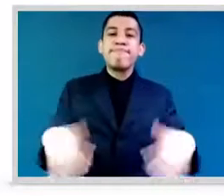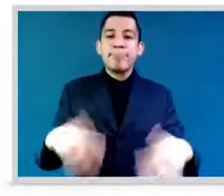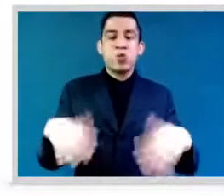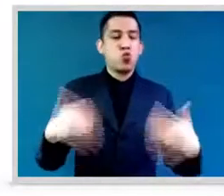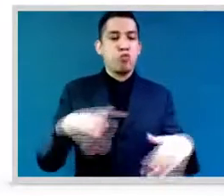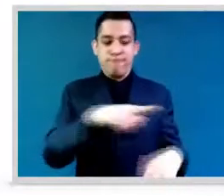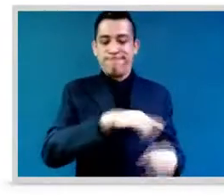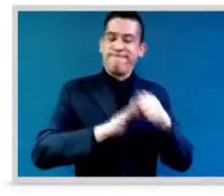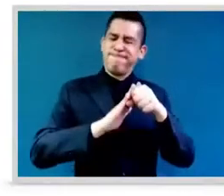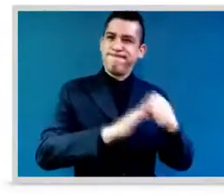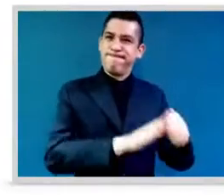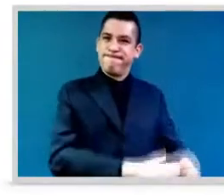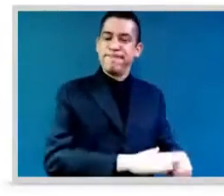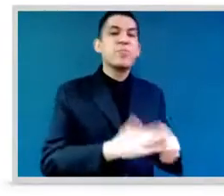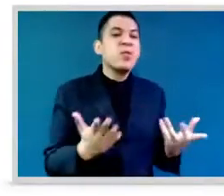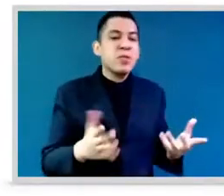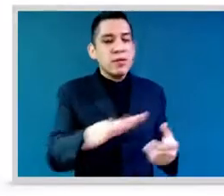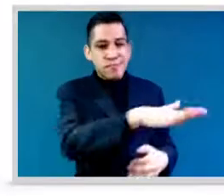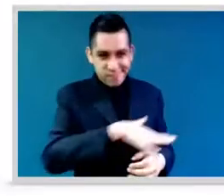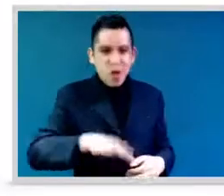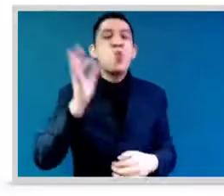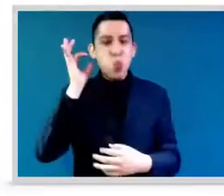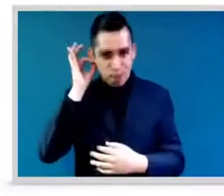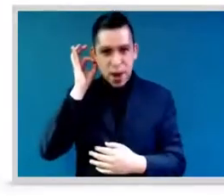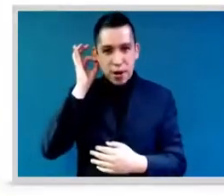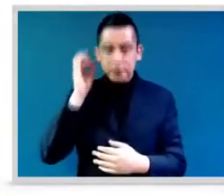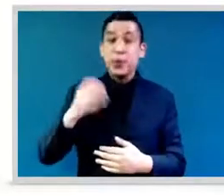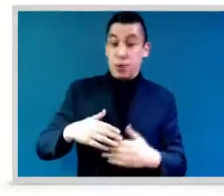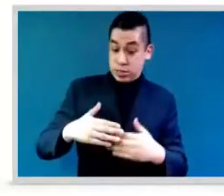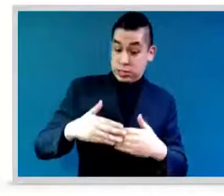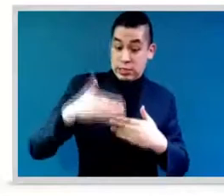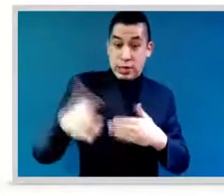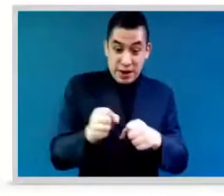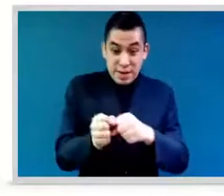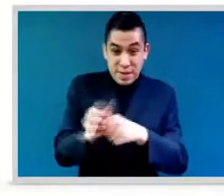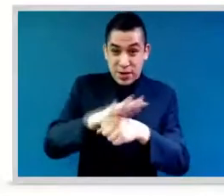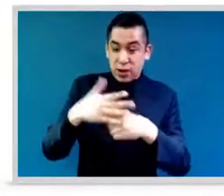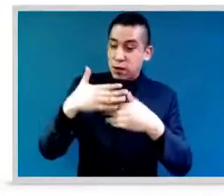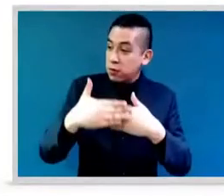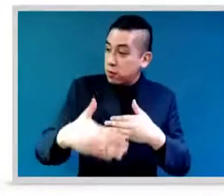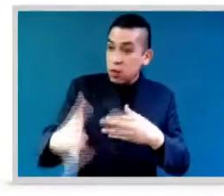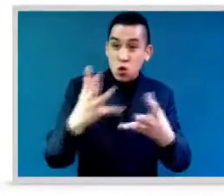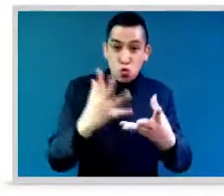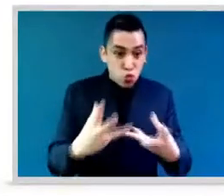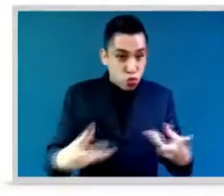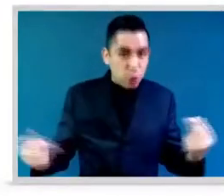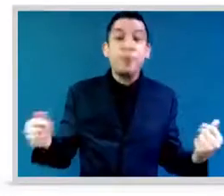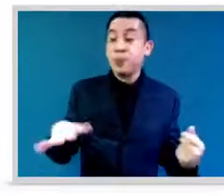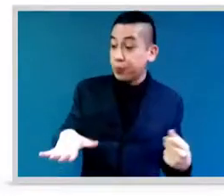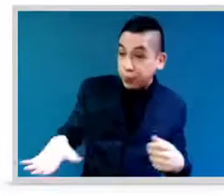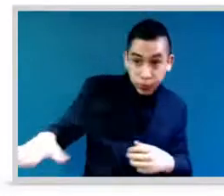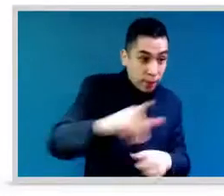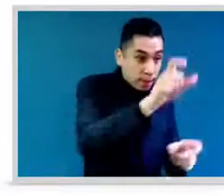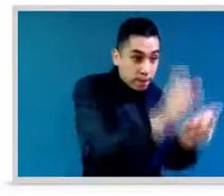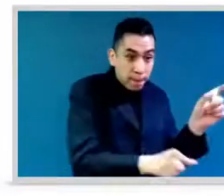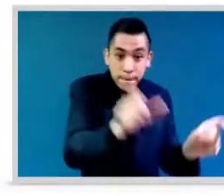we need to work together to change this. So, I'd love to get the perspective now of Helen Clark, the